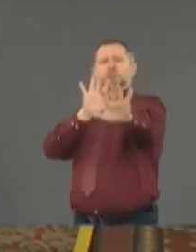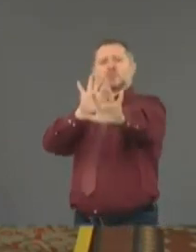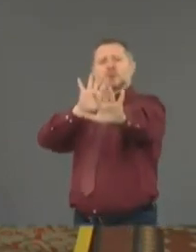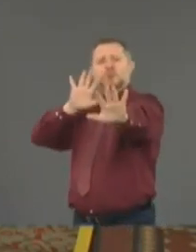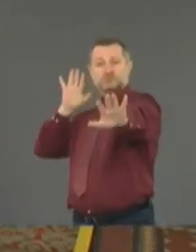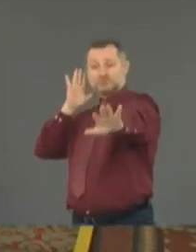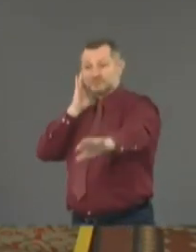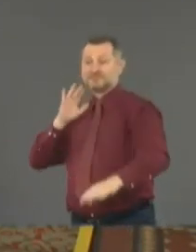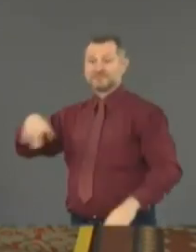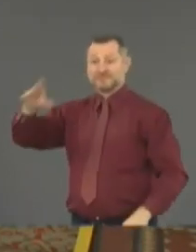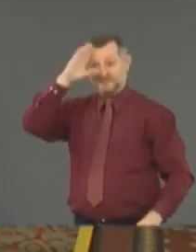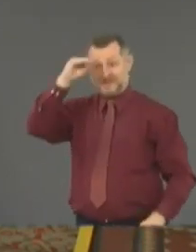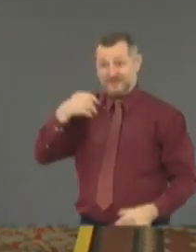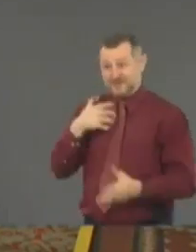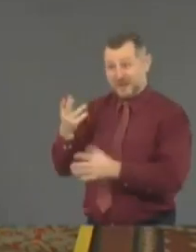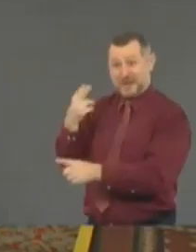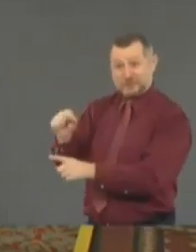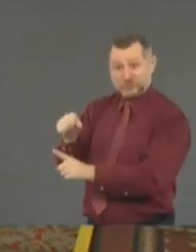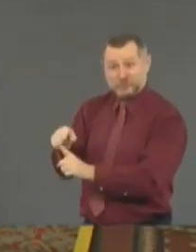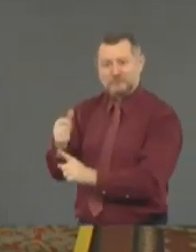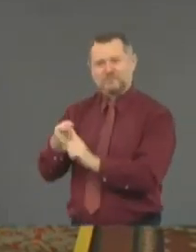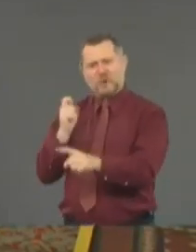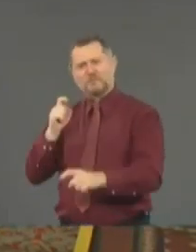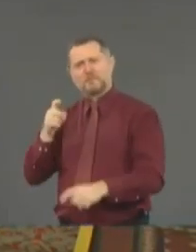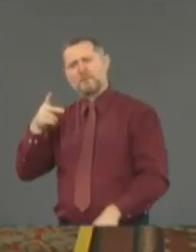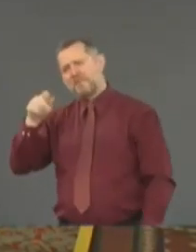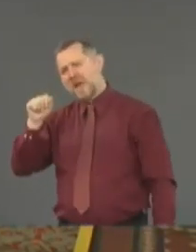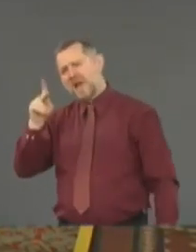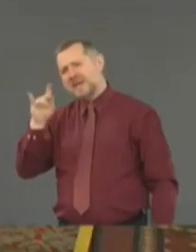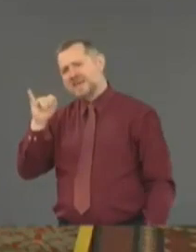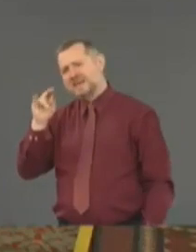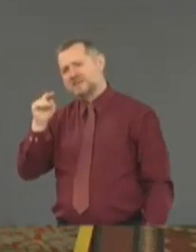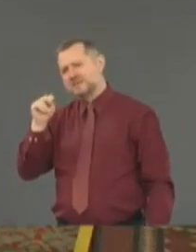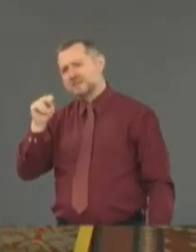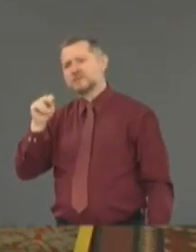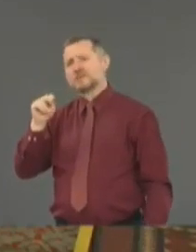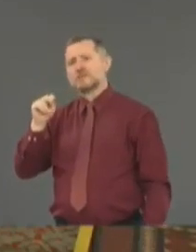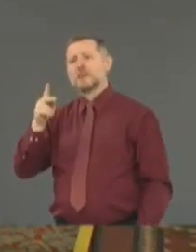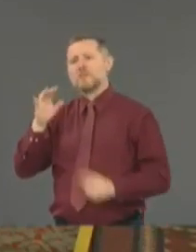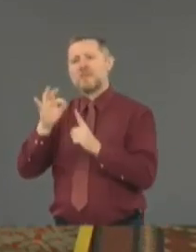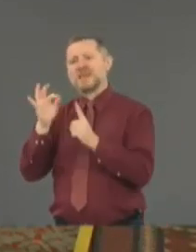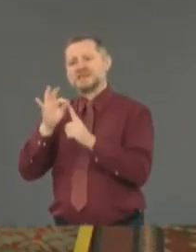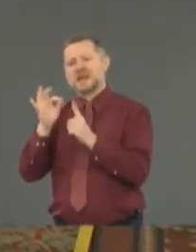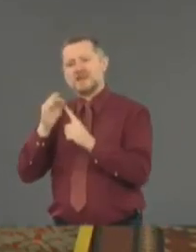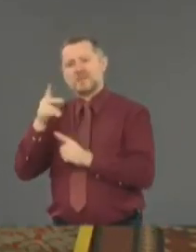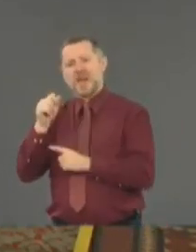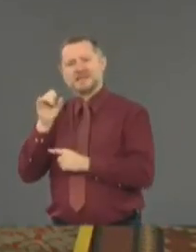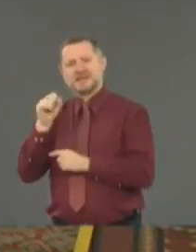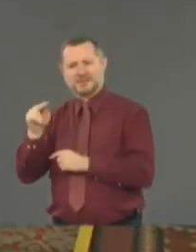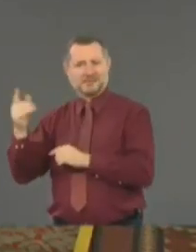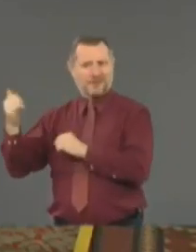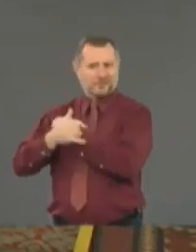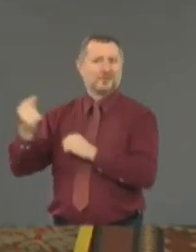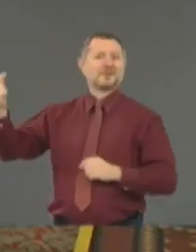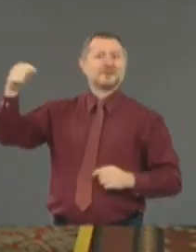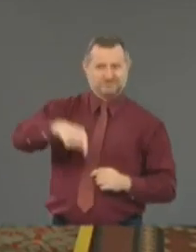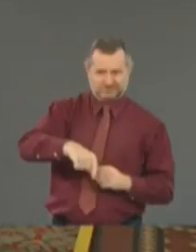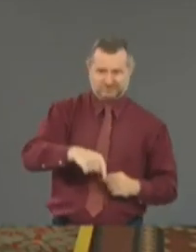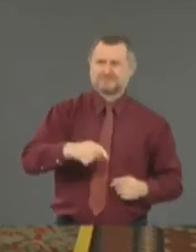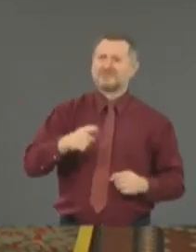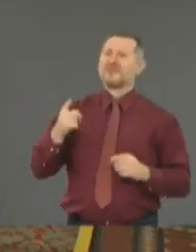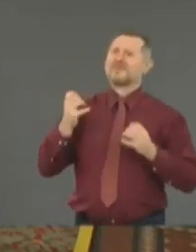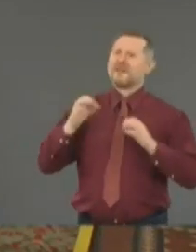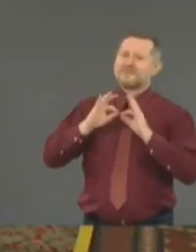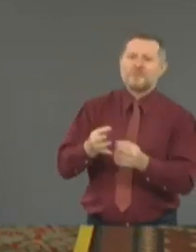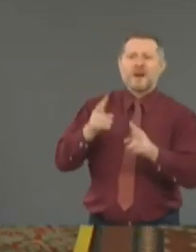The parents have been waiting their whole lives to see this moment of their child graduate. You're allowing patios to open for outside